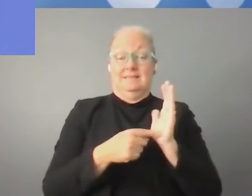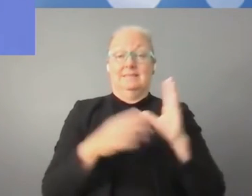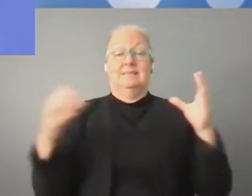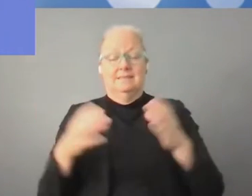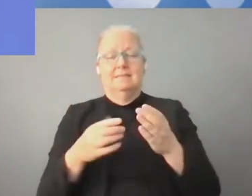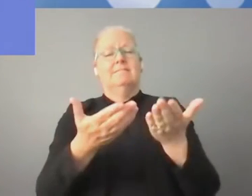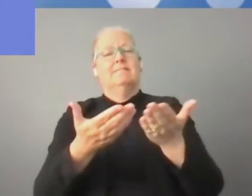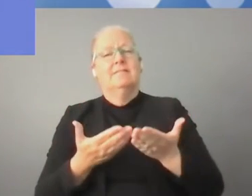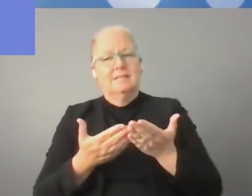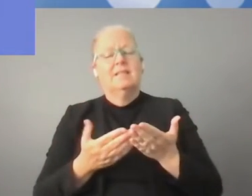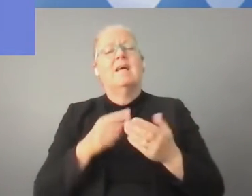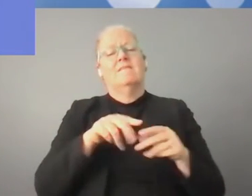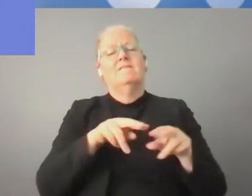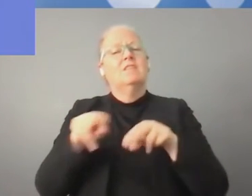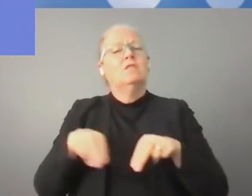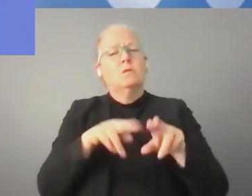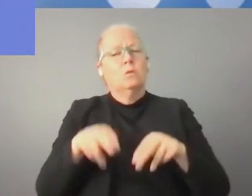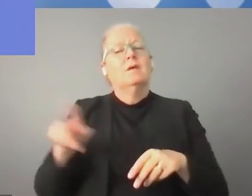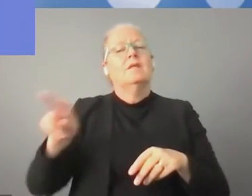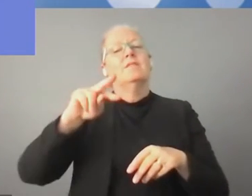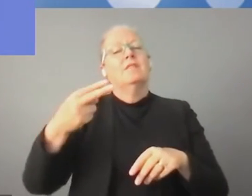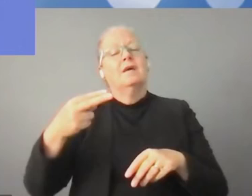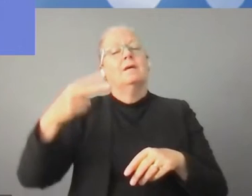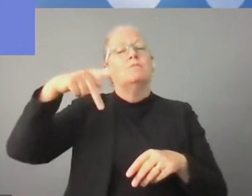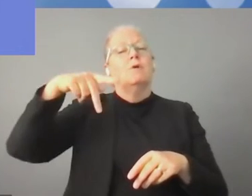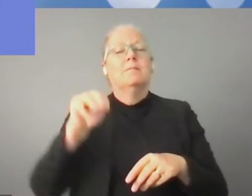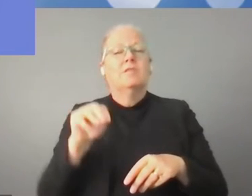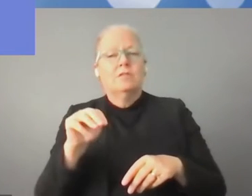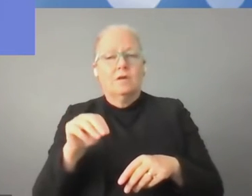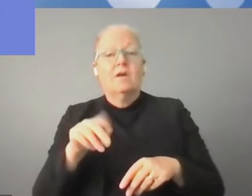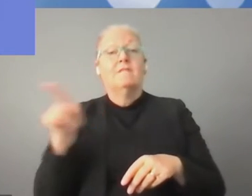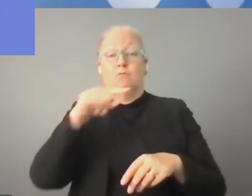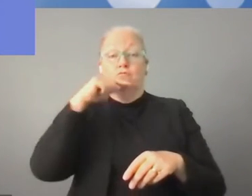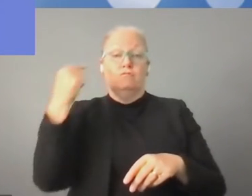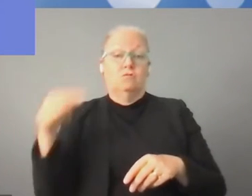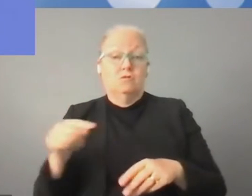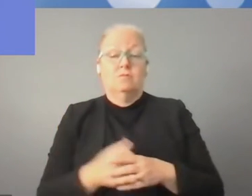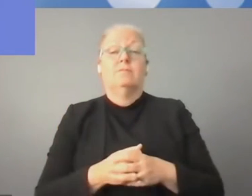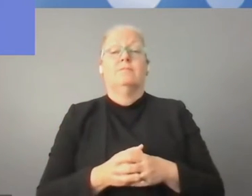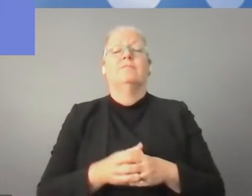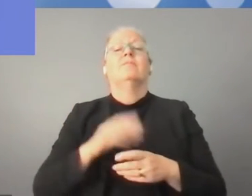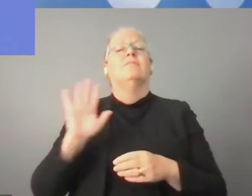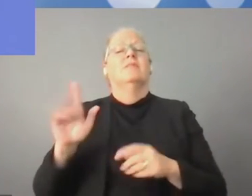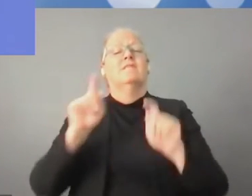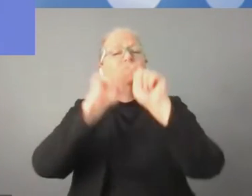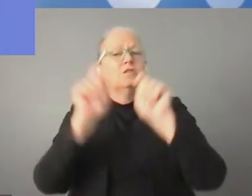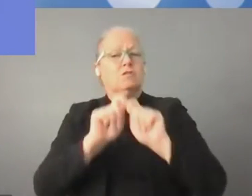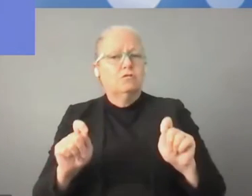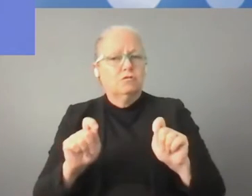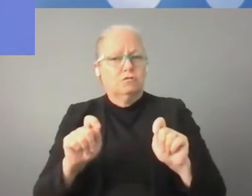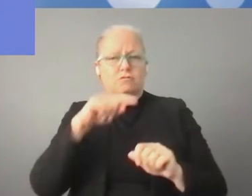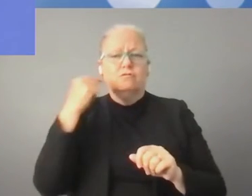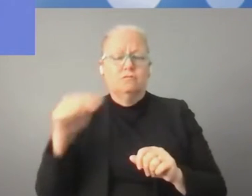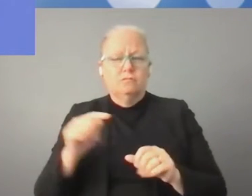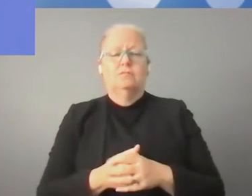video message from the Deputy Prime Minister from Russia, Russian Federation. So, are we